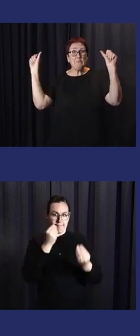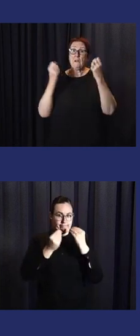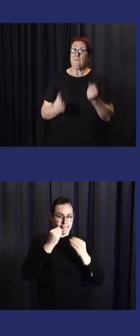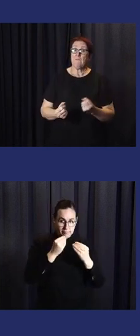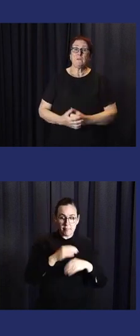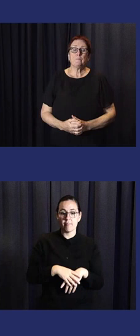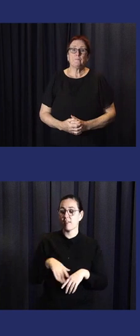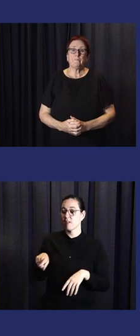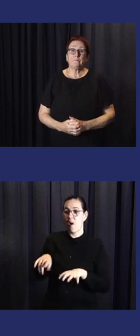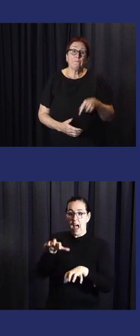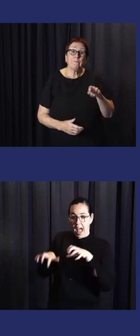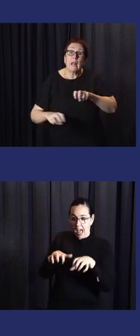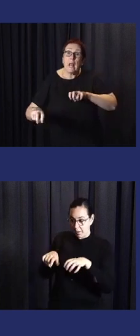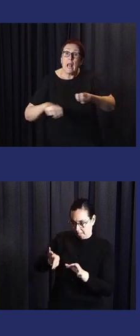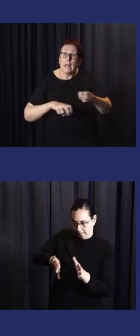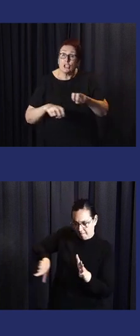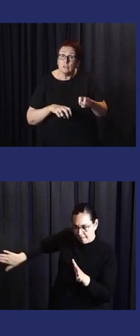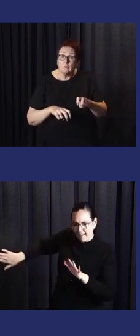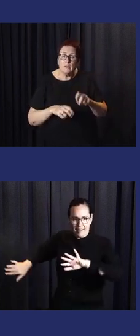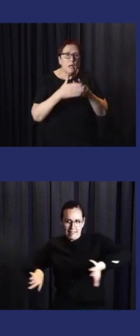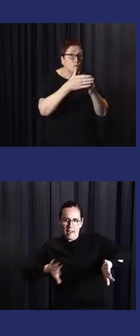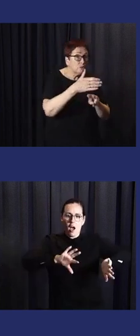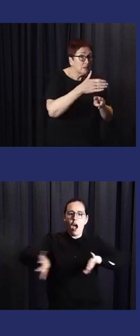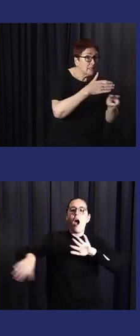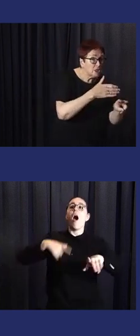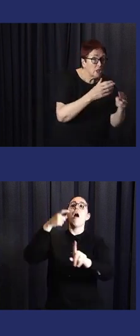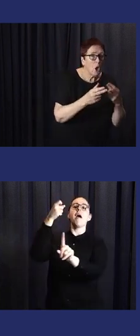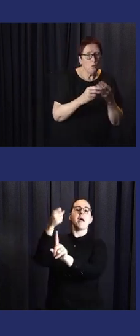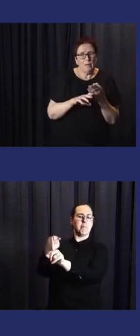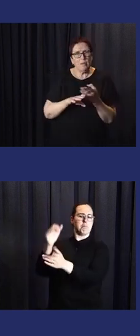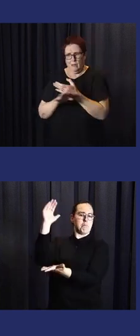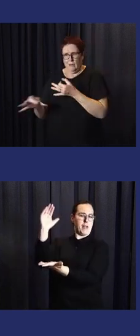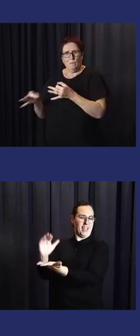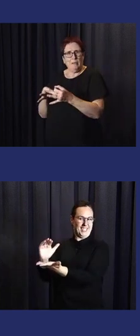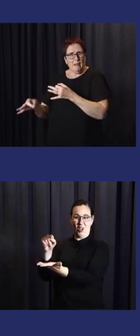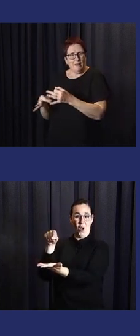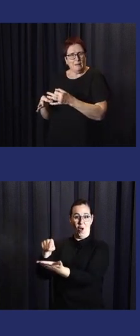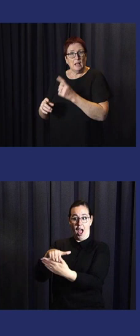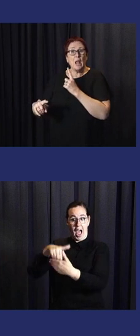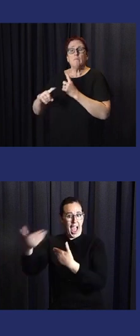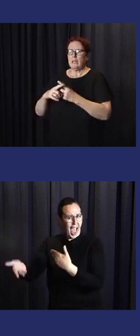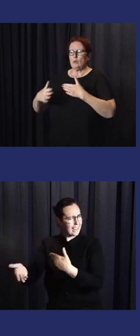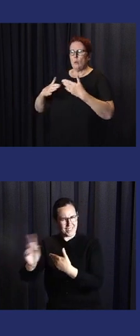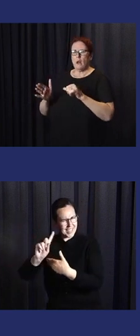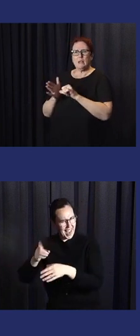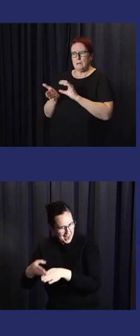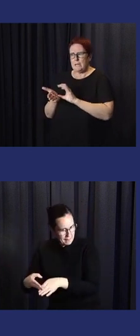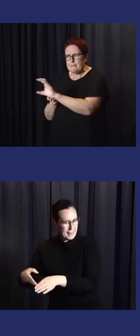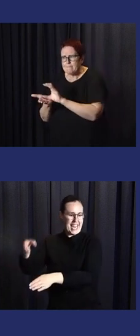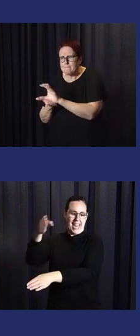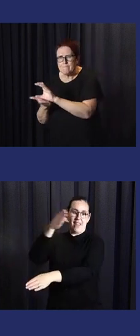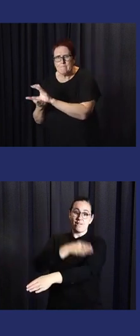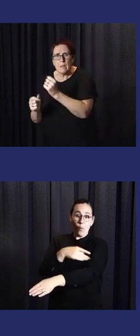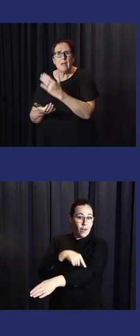We call it anticipatory action. And it's here and working right now. Anticipatory action combines